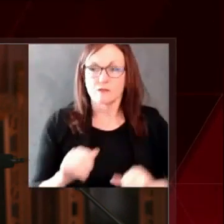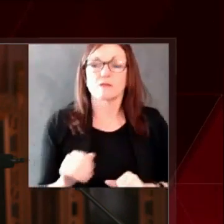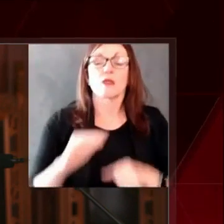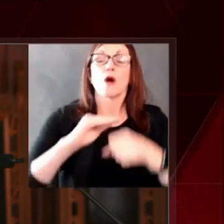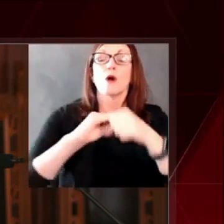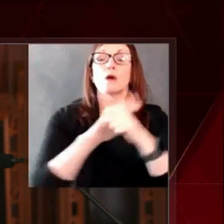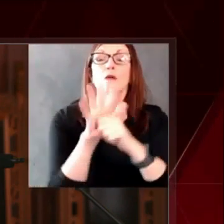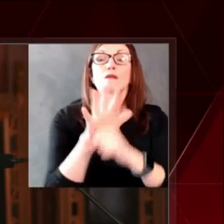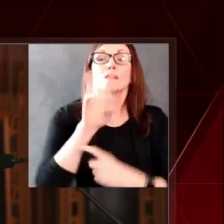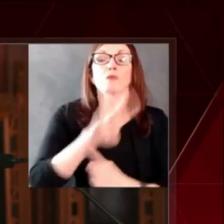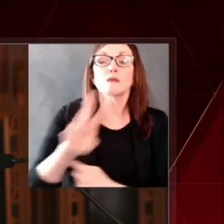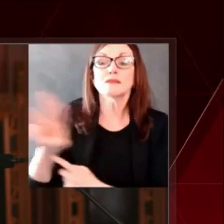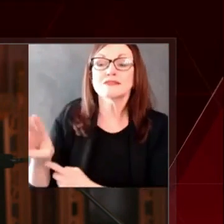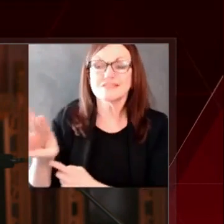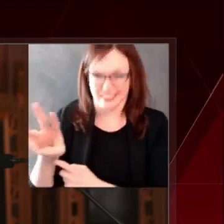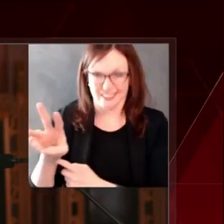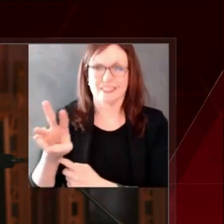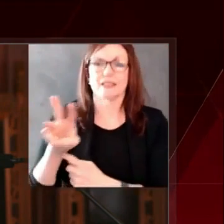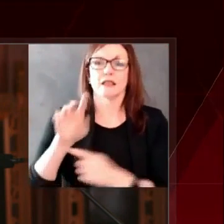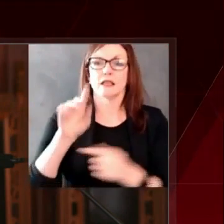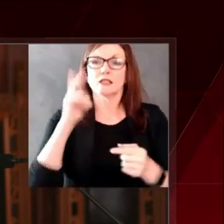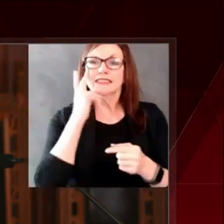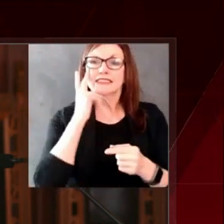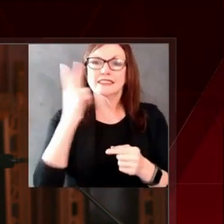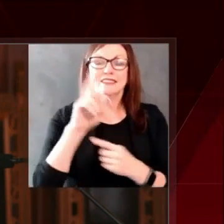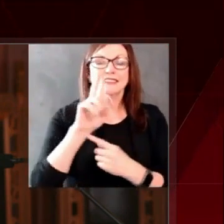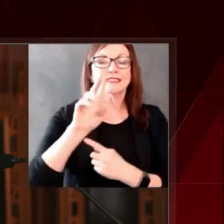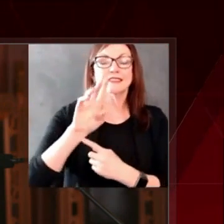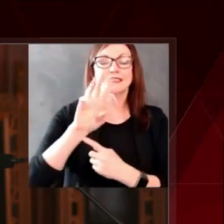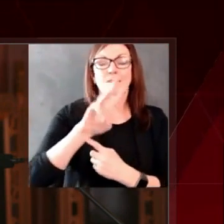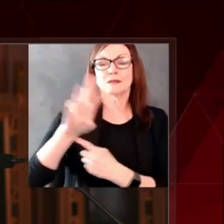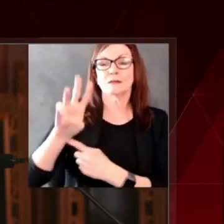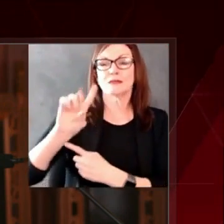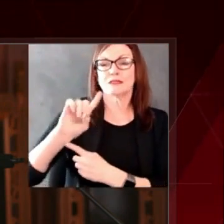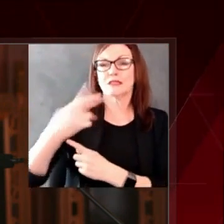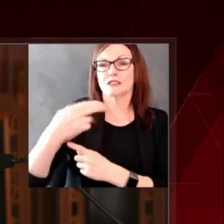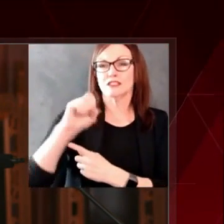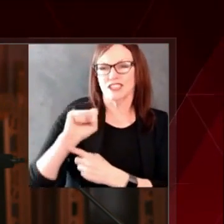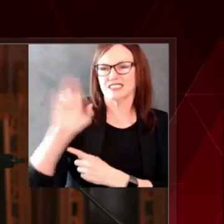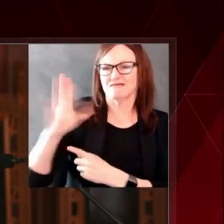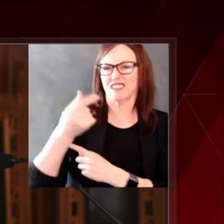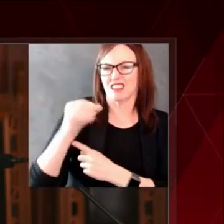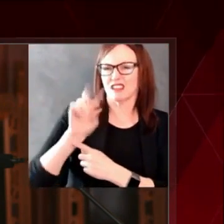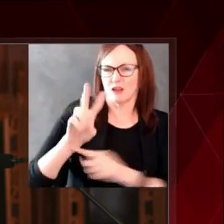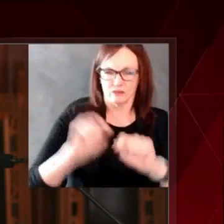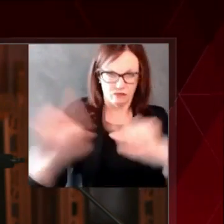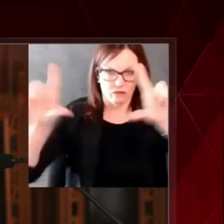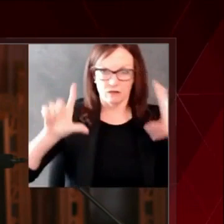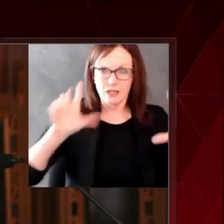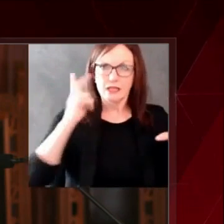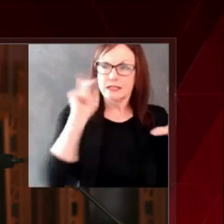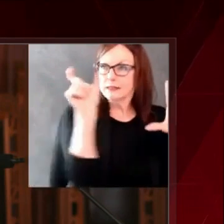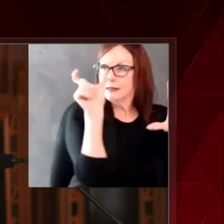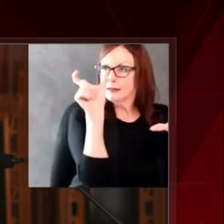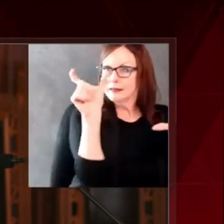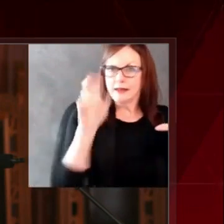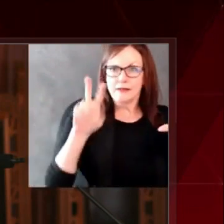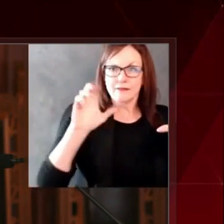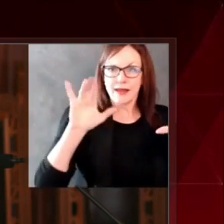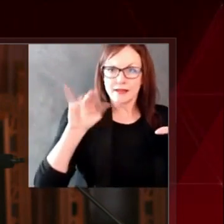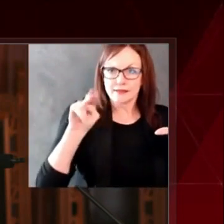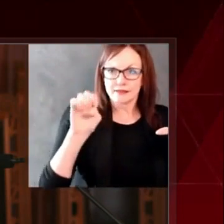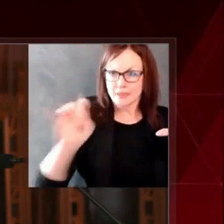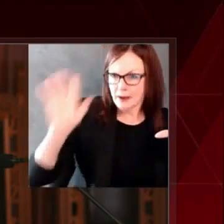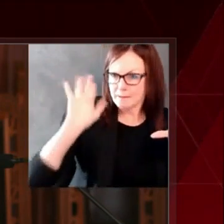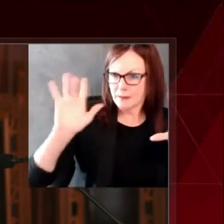Finally, please remember that it will be months before vaccine is widely available, so please continue to stay home, wash